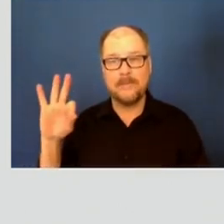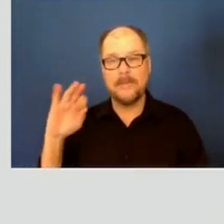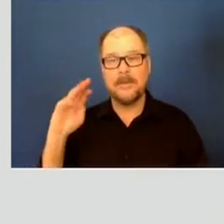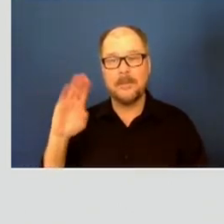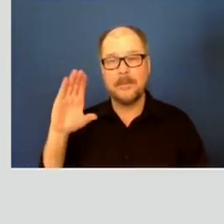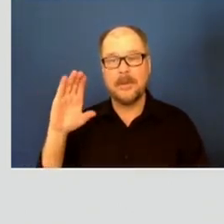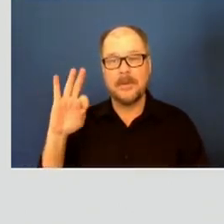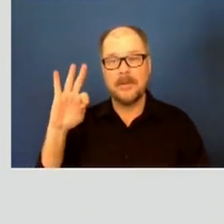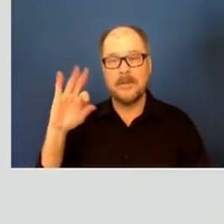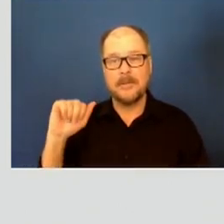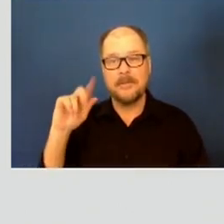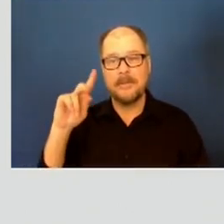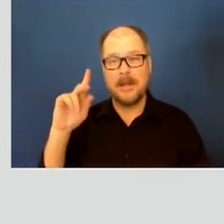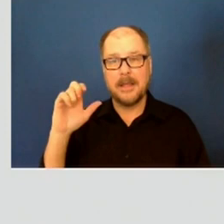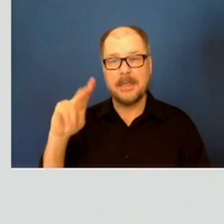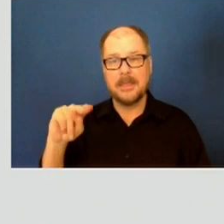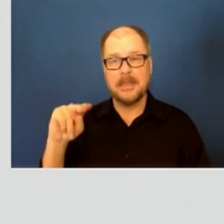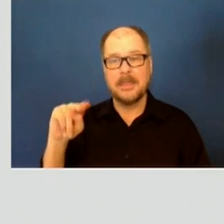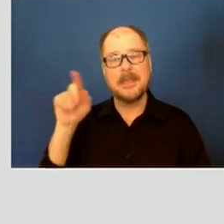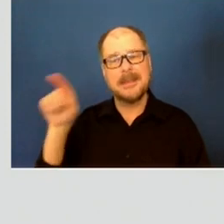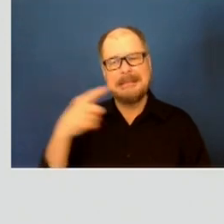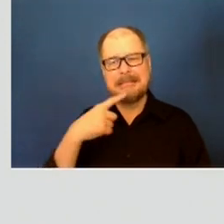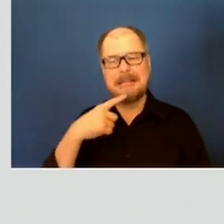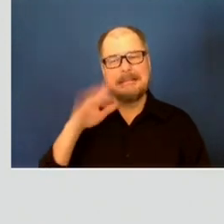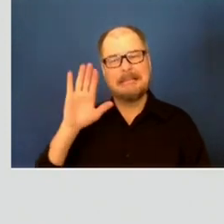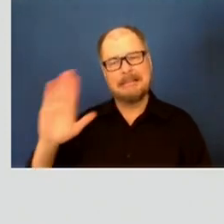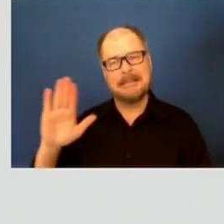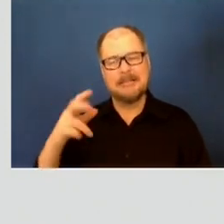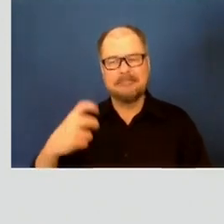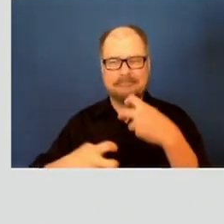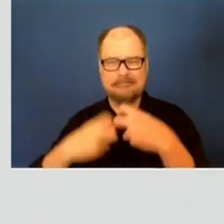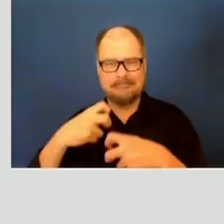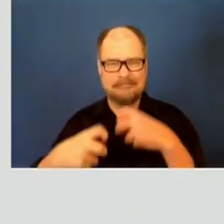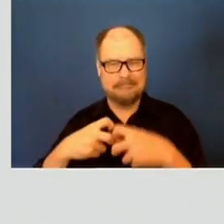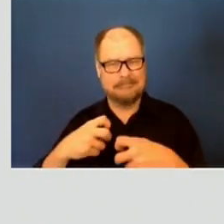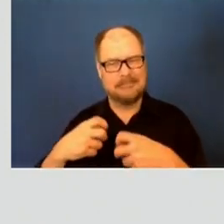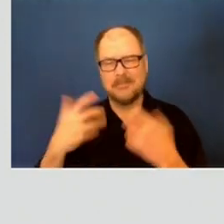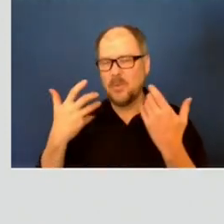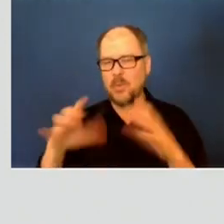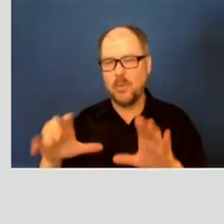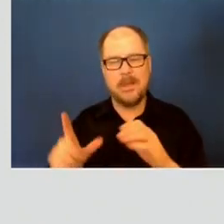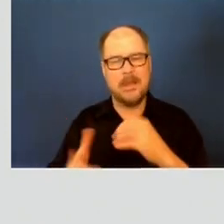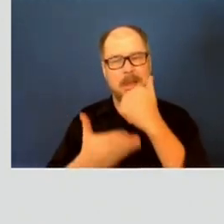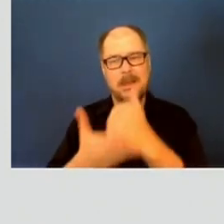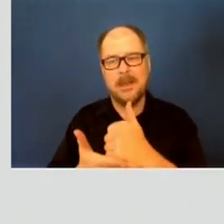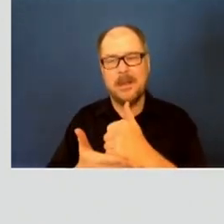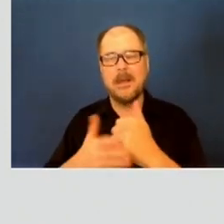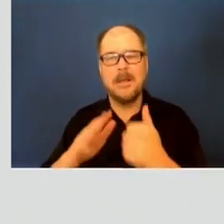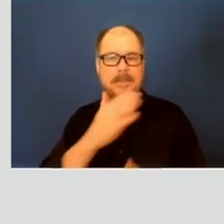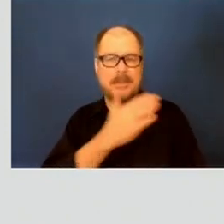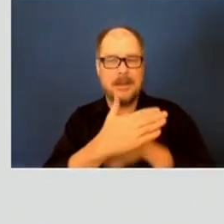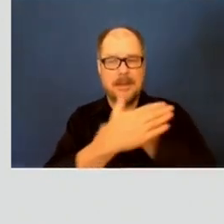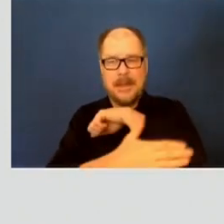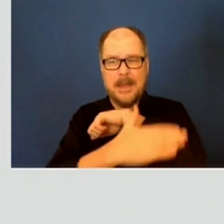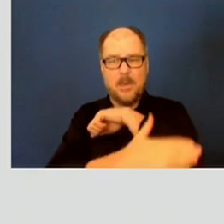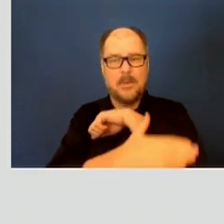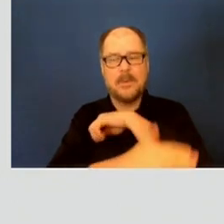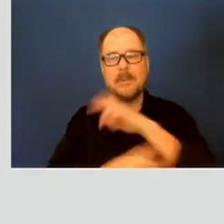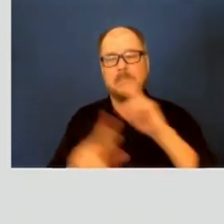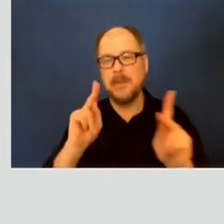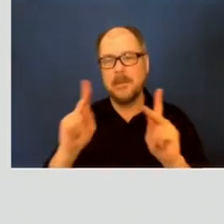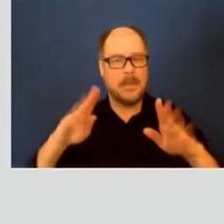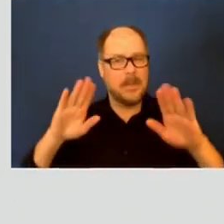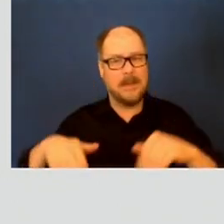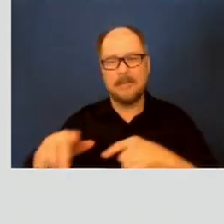that he had or the biggest issue that he had in terms of trying to help was that no one from the county ever called him. He said the only person